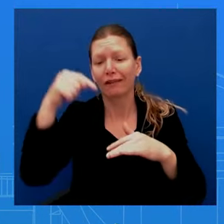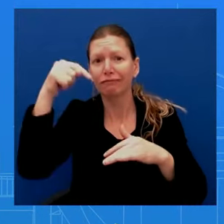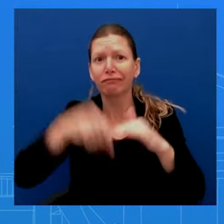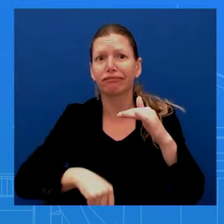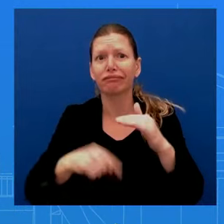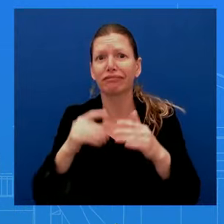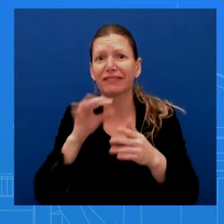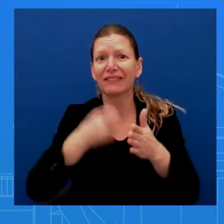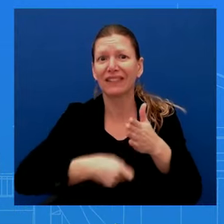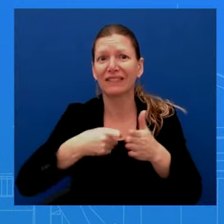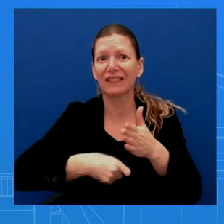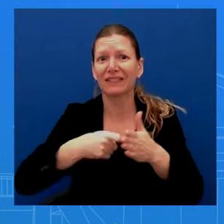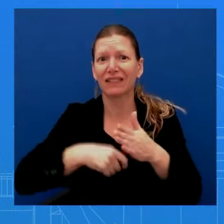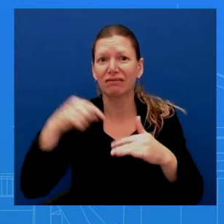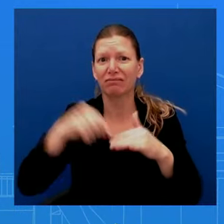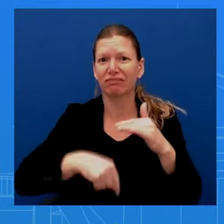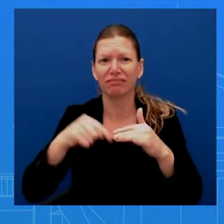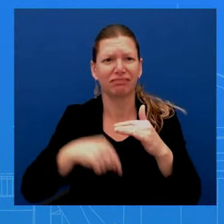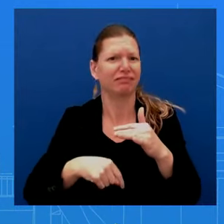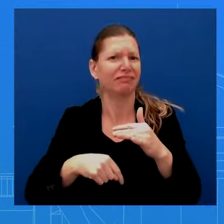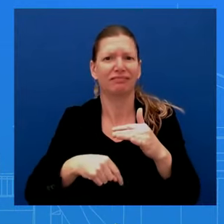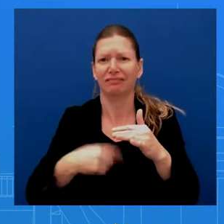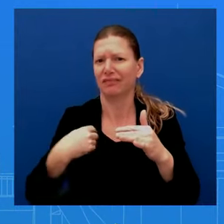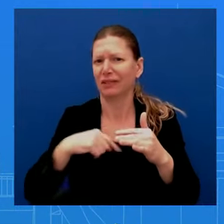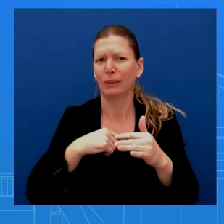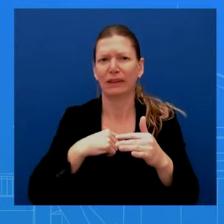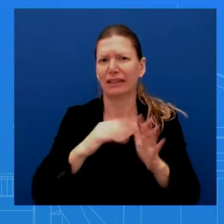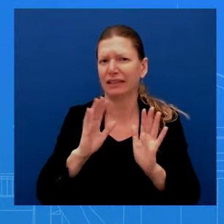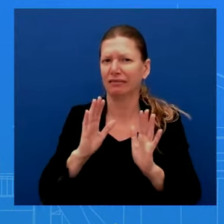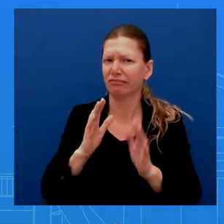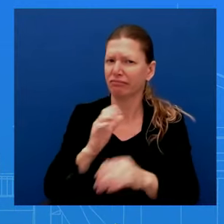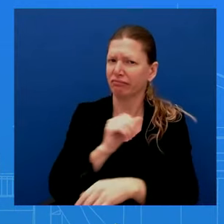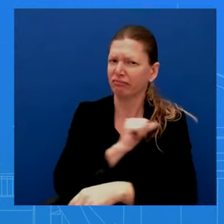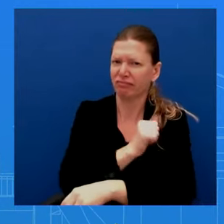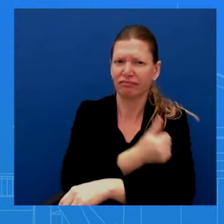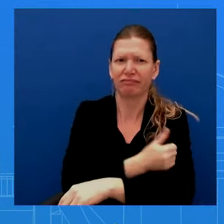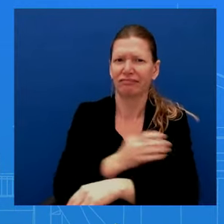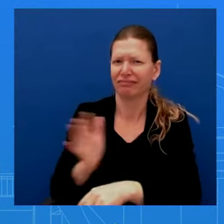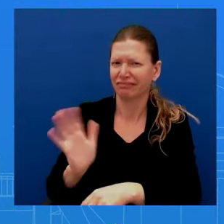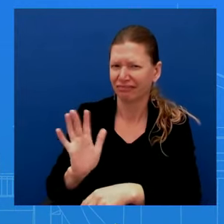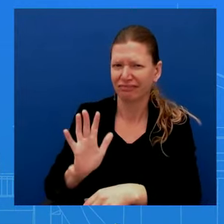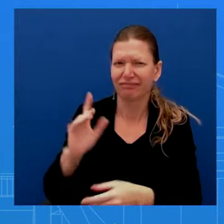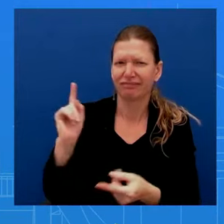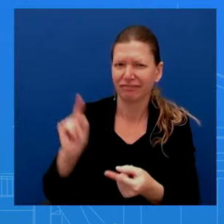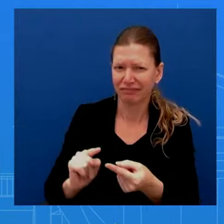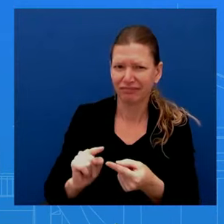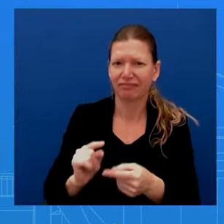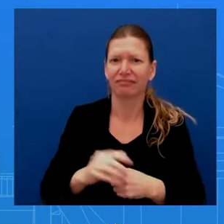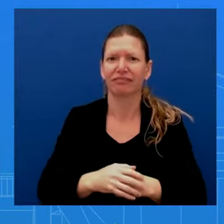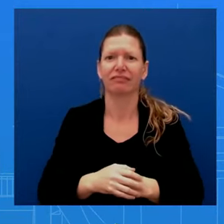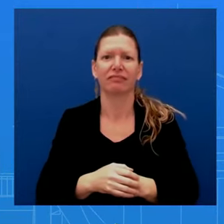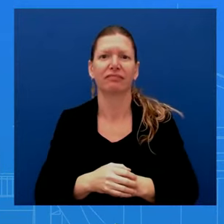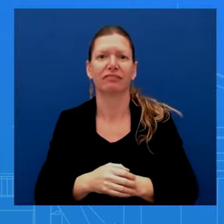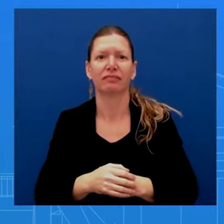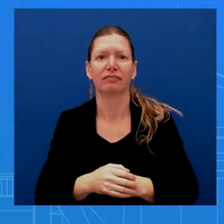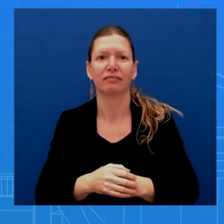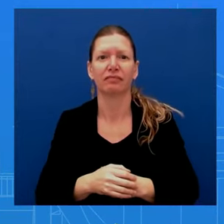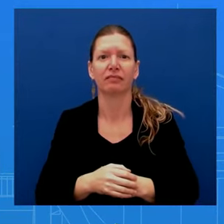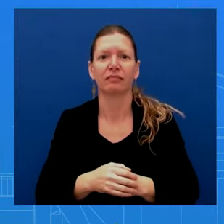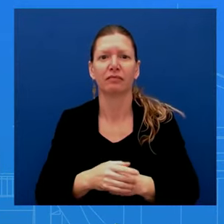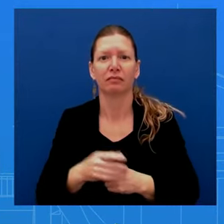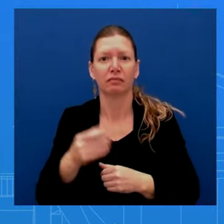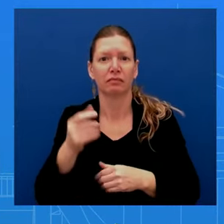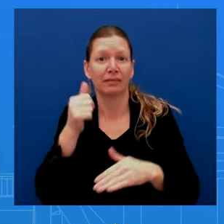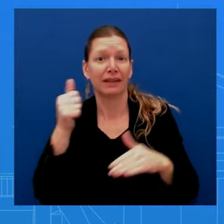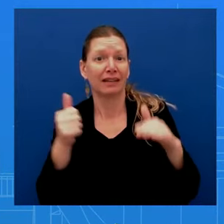may have some authorities there as well, but those sit with independent agencies. And then finally, of course, there is just the call